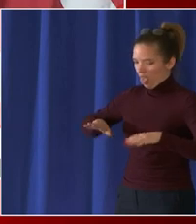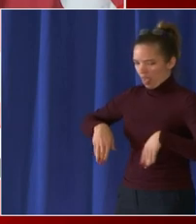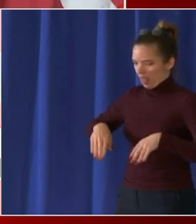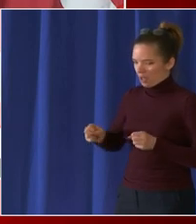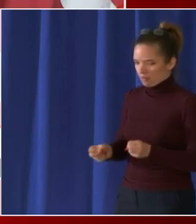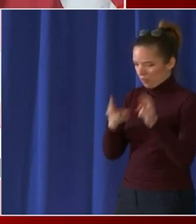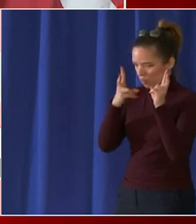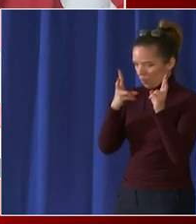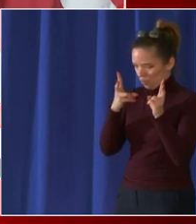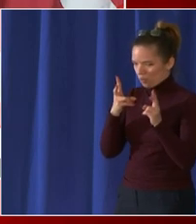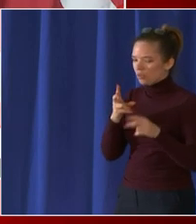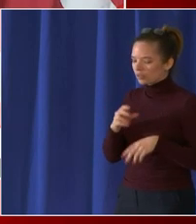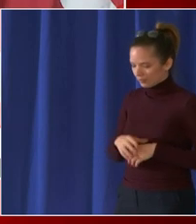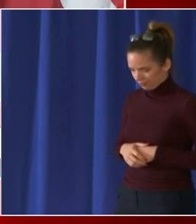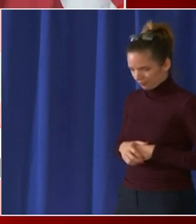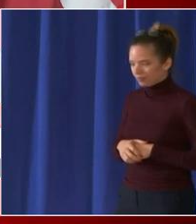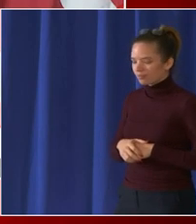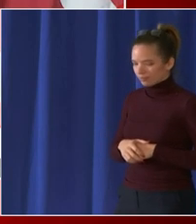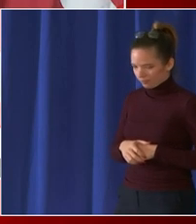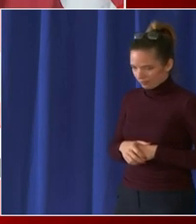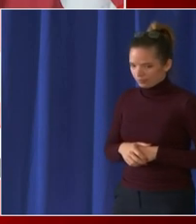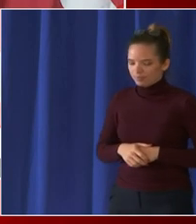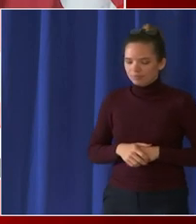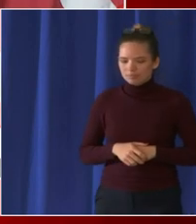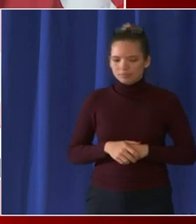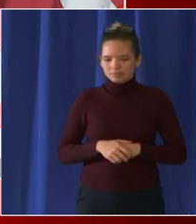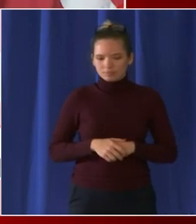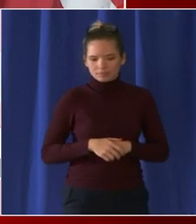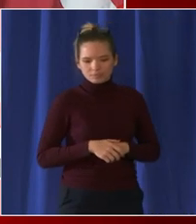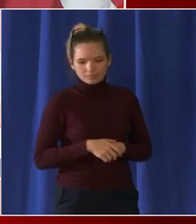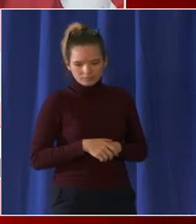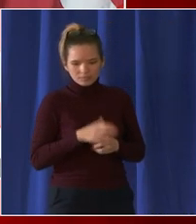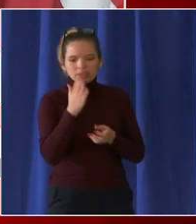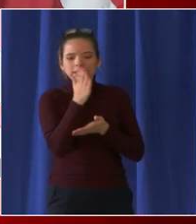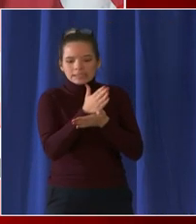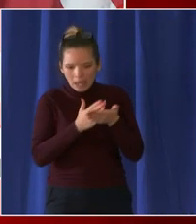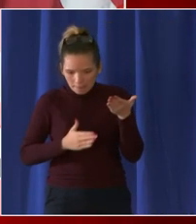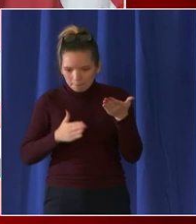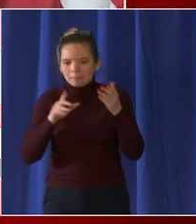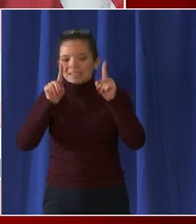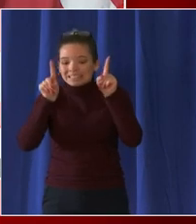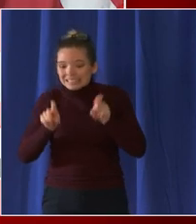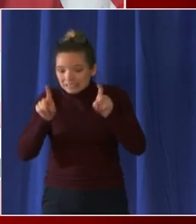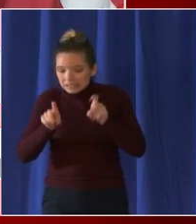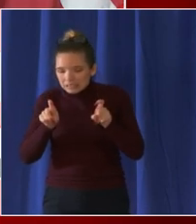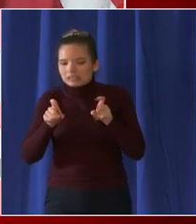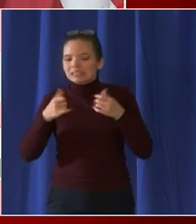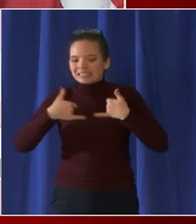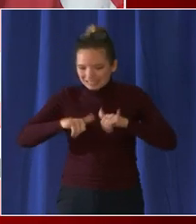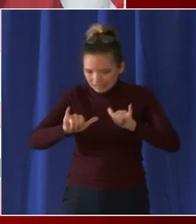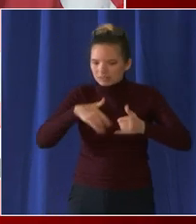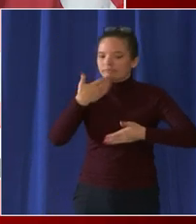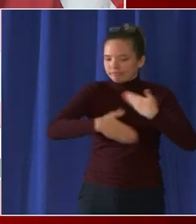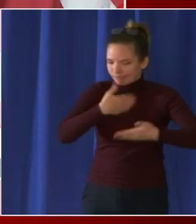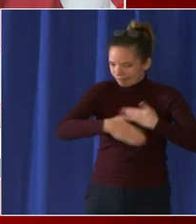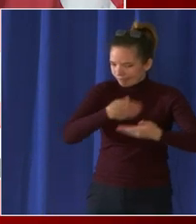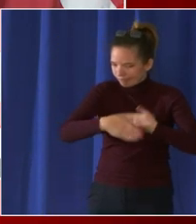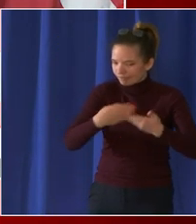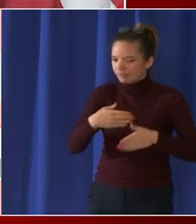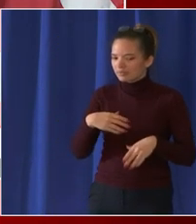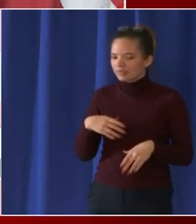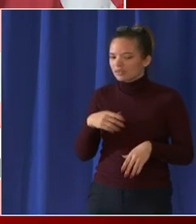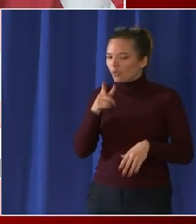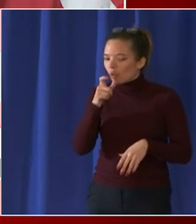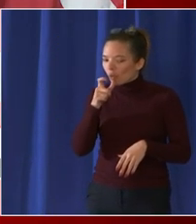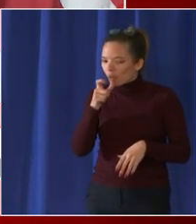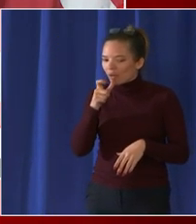some on-site ability for the children to be untested today that um weren't able to be tested at home um